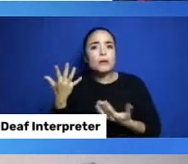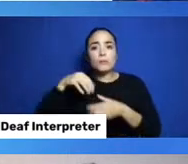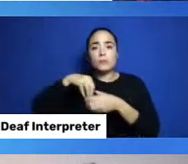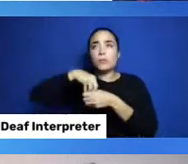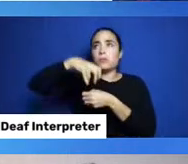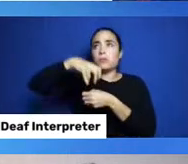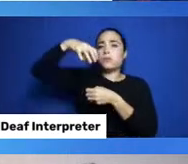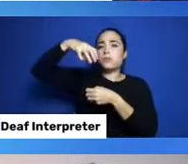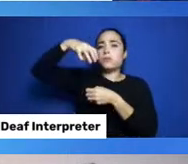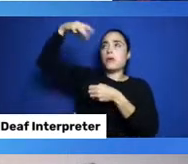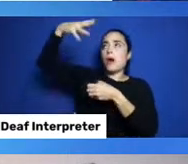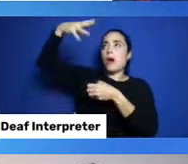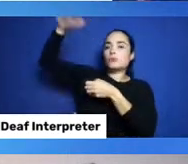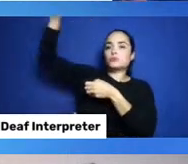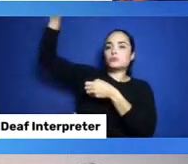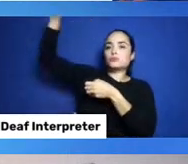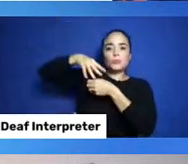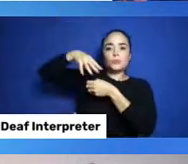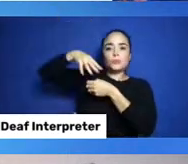people healthy.